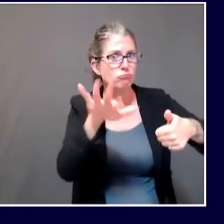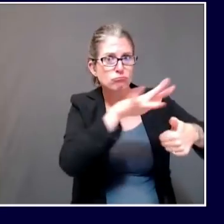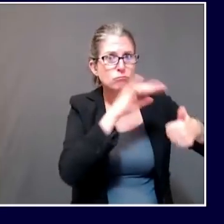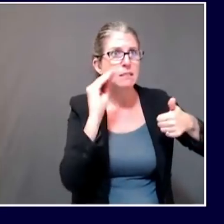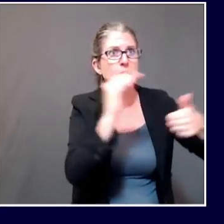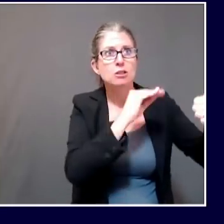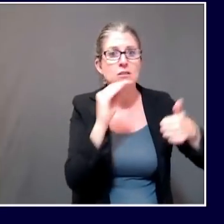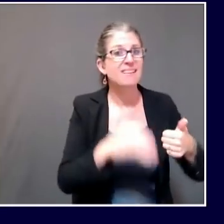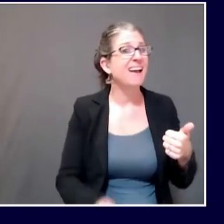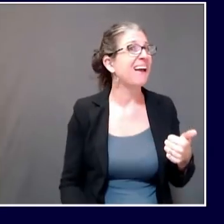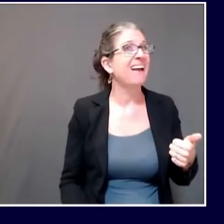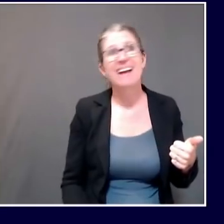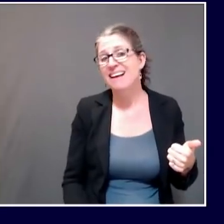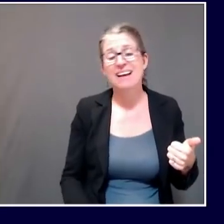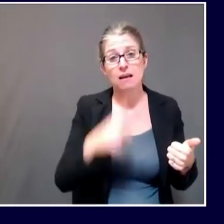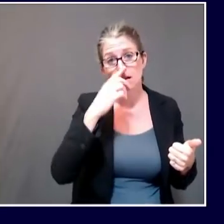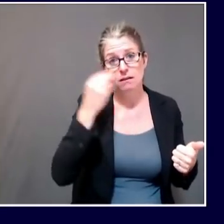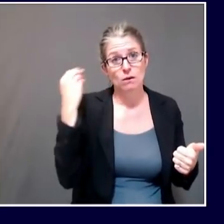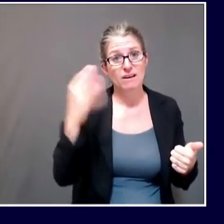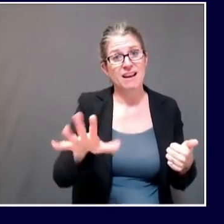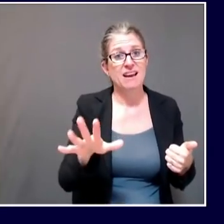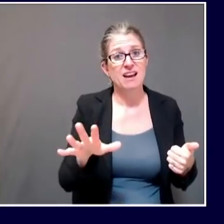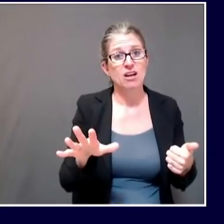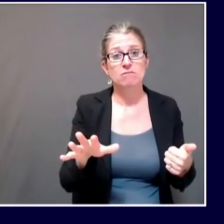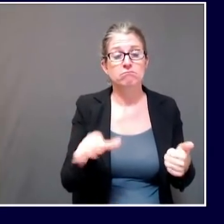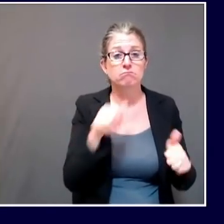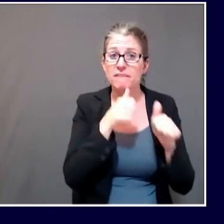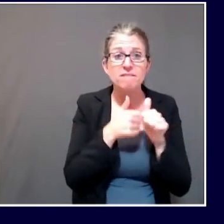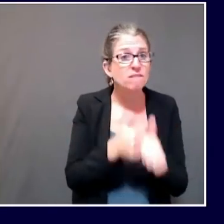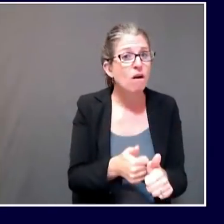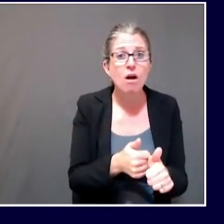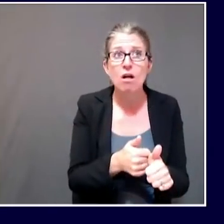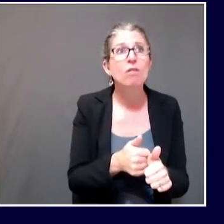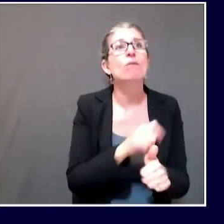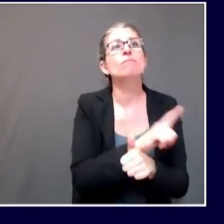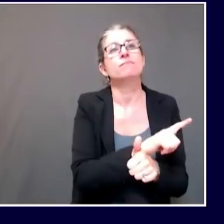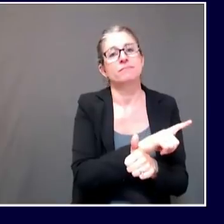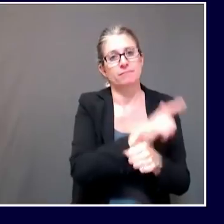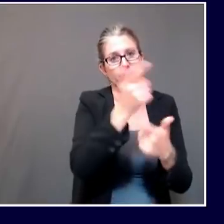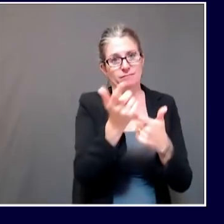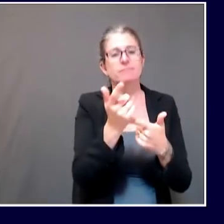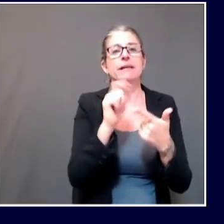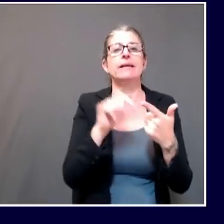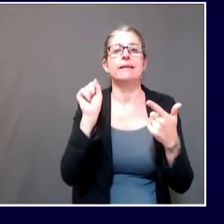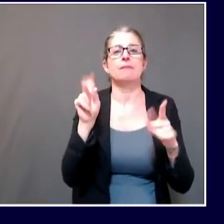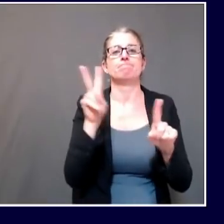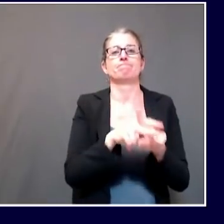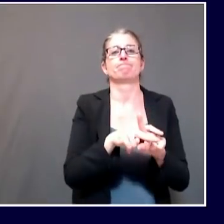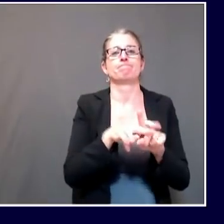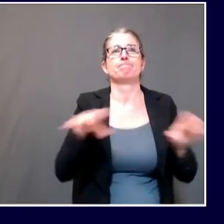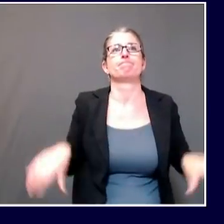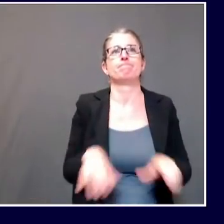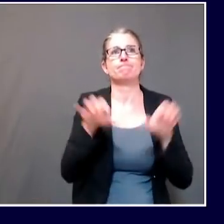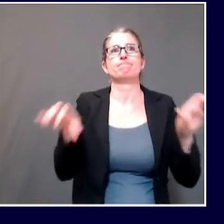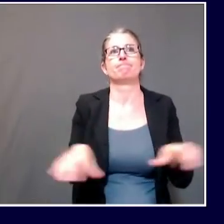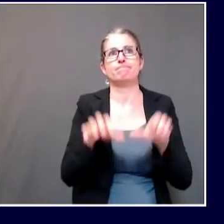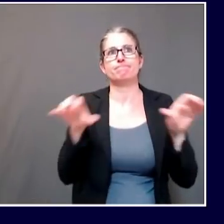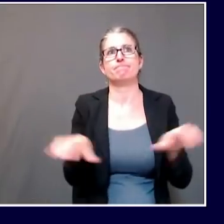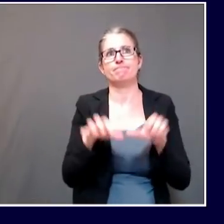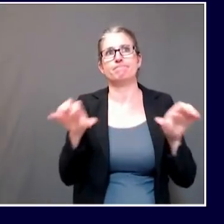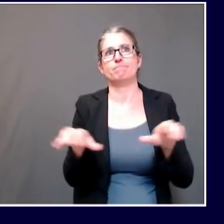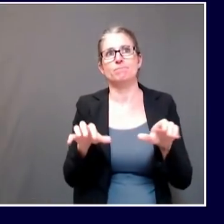pools, their SNAP bar, which is part of our licensing scheme, but because that really is a small part of their business,